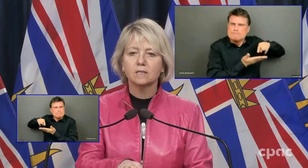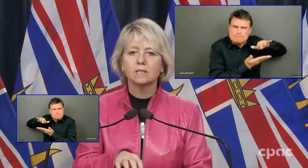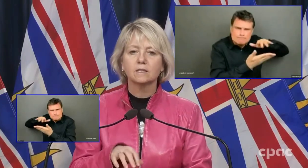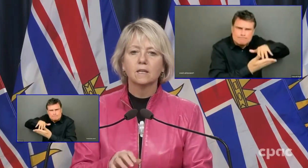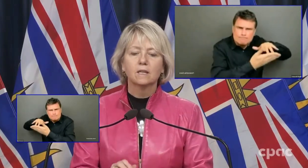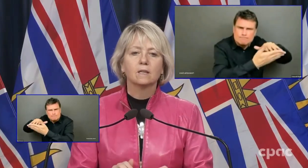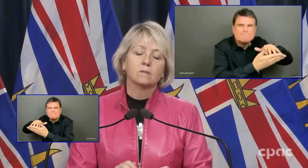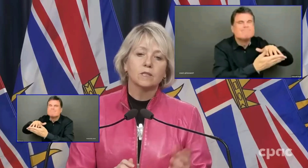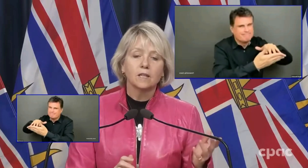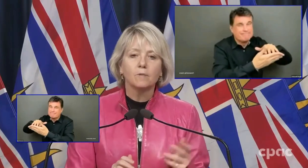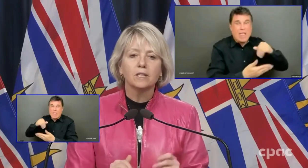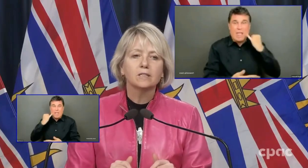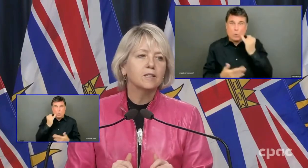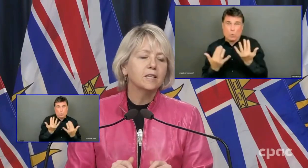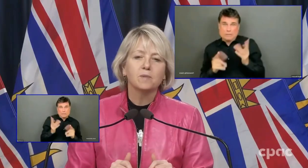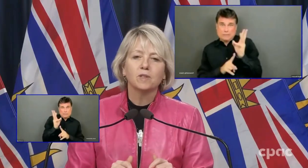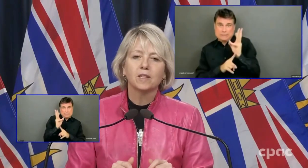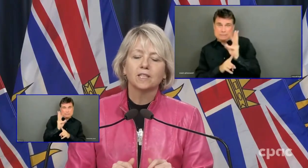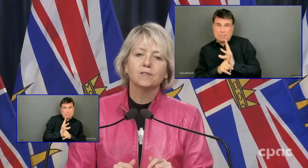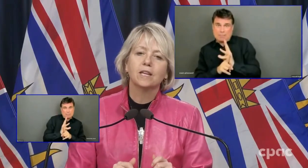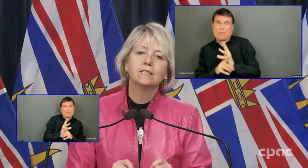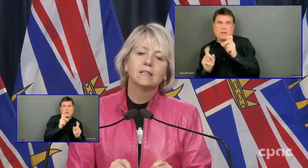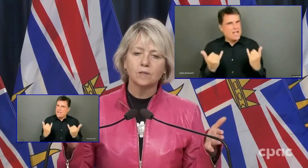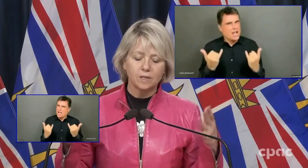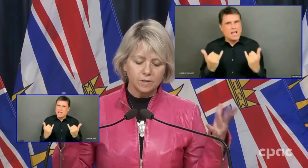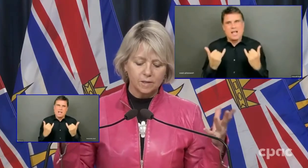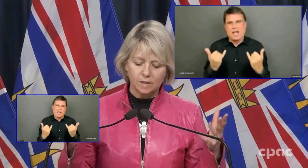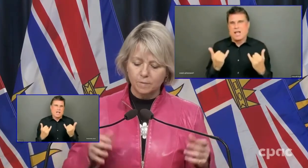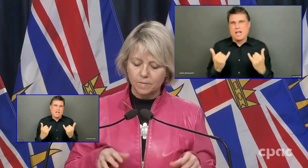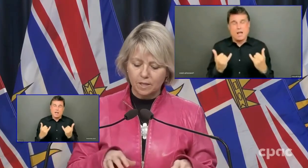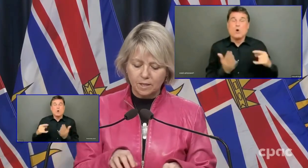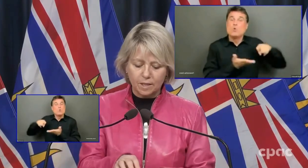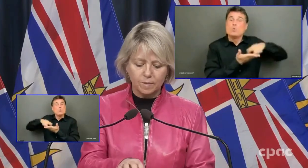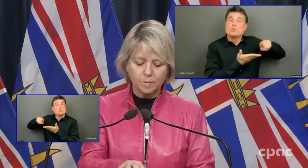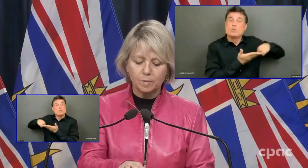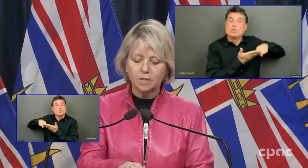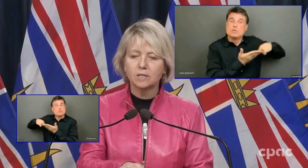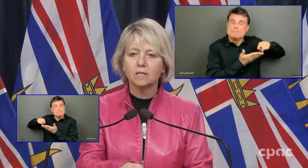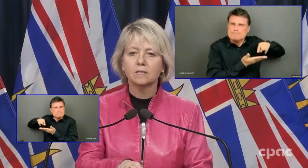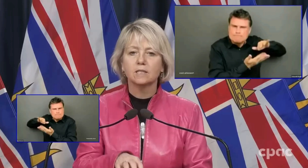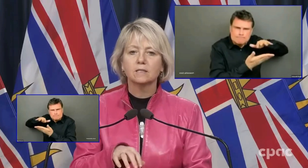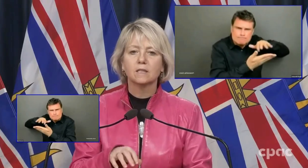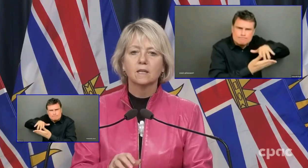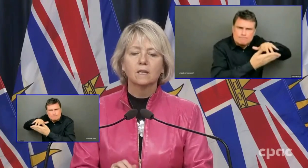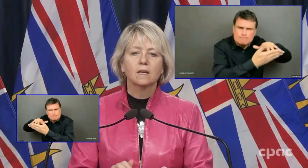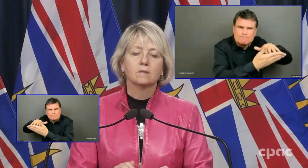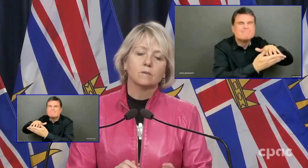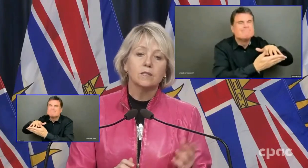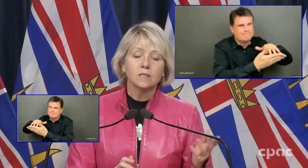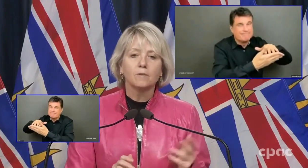published just, at least I read it yesterday, it came out in the last few days. And there's a study that was published just,